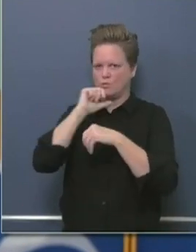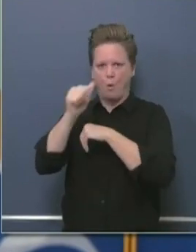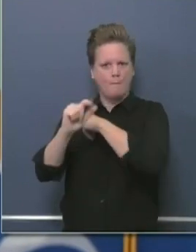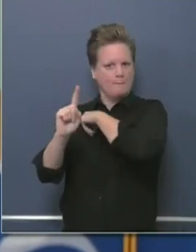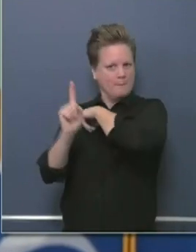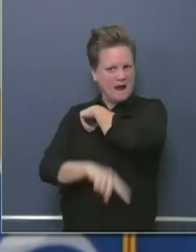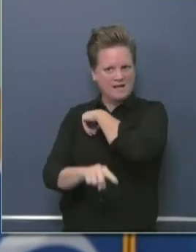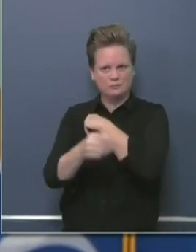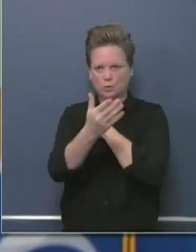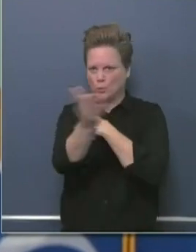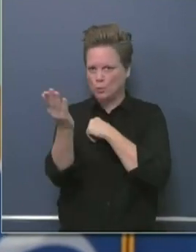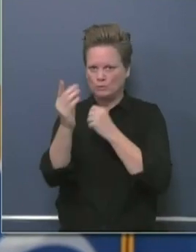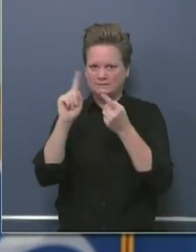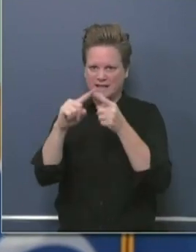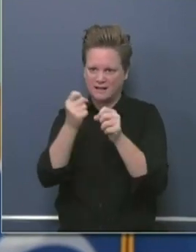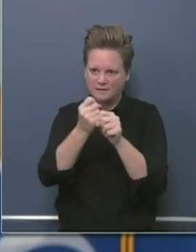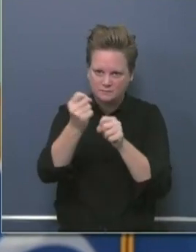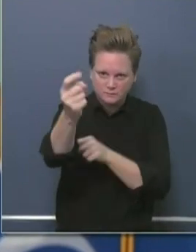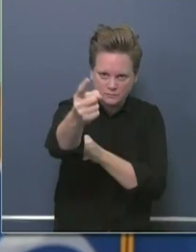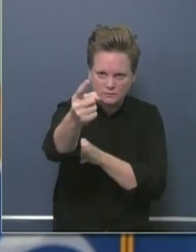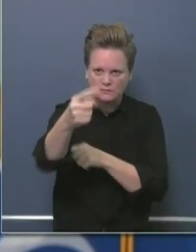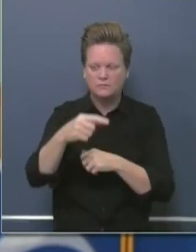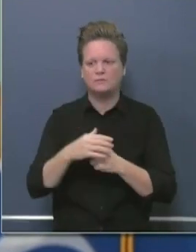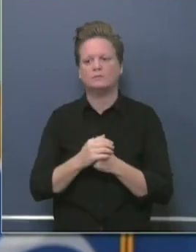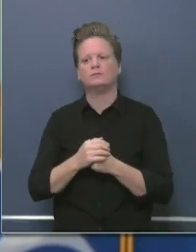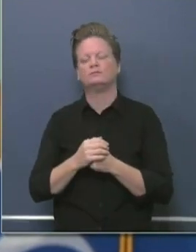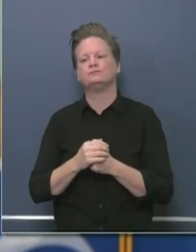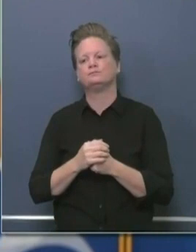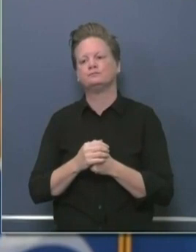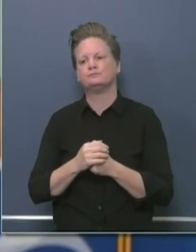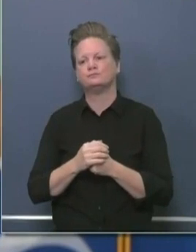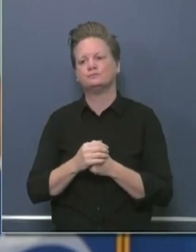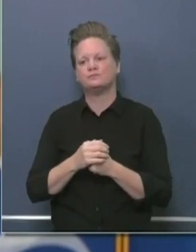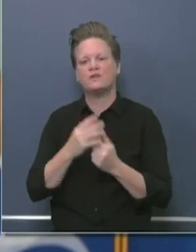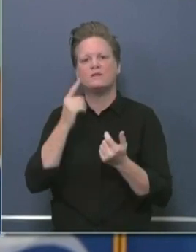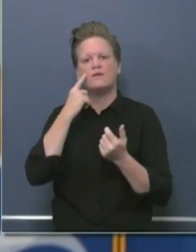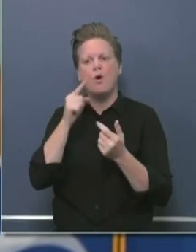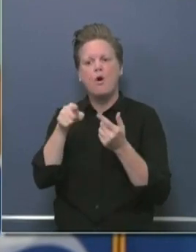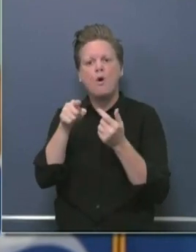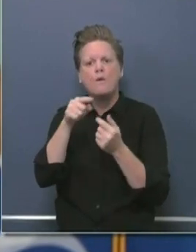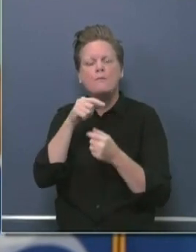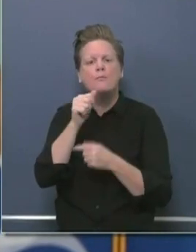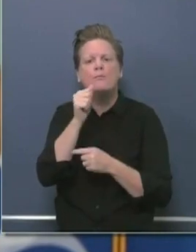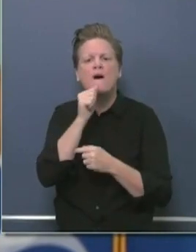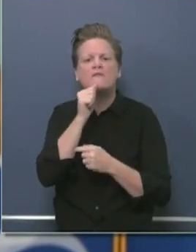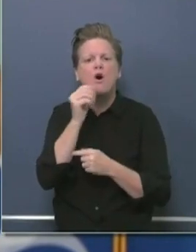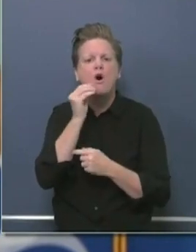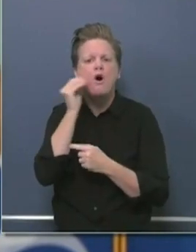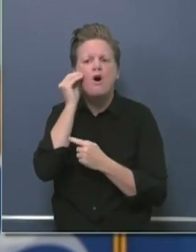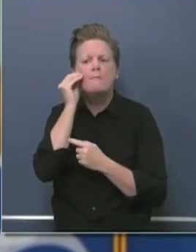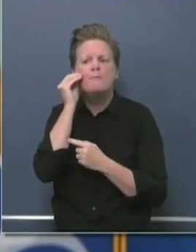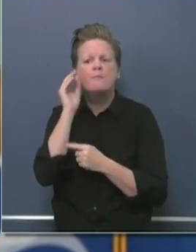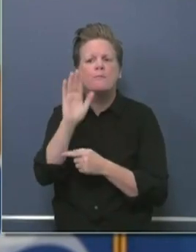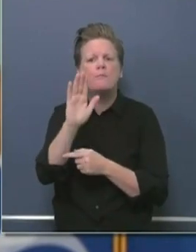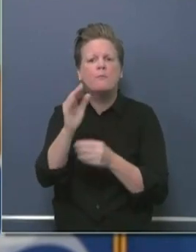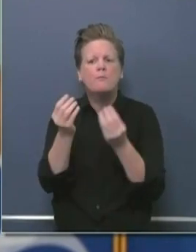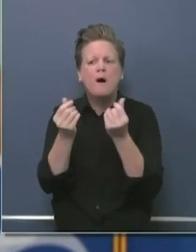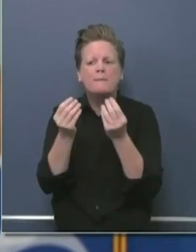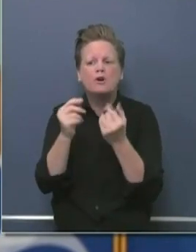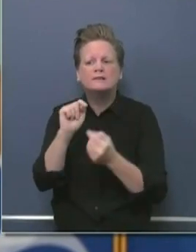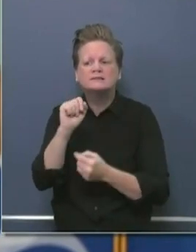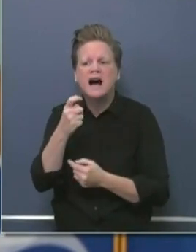We are extending the deadline for property, rather personal property